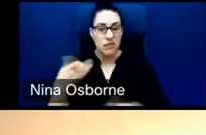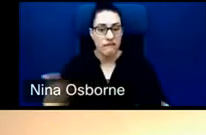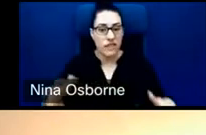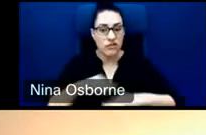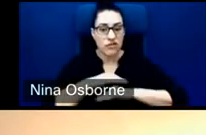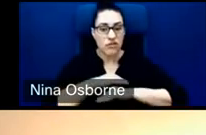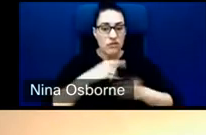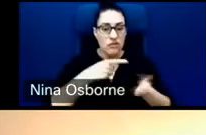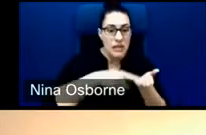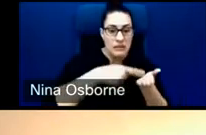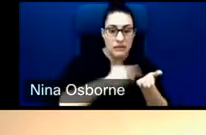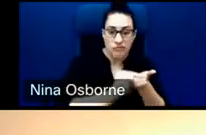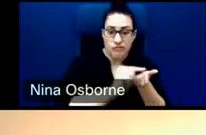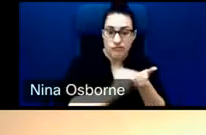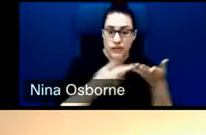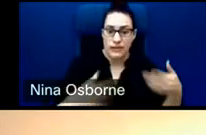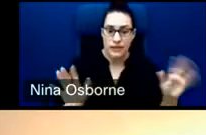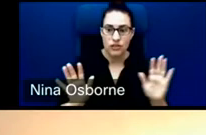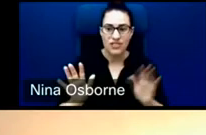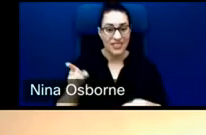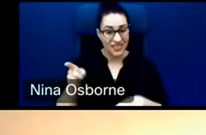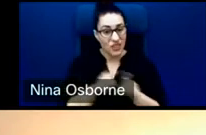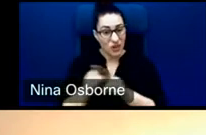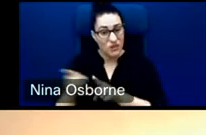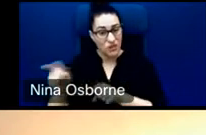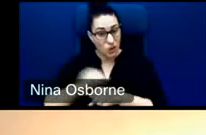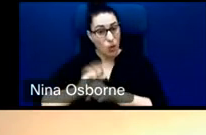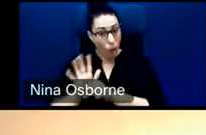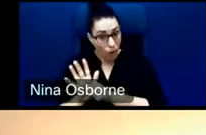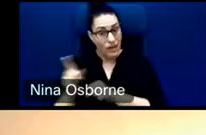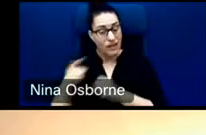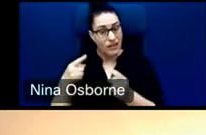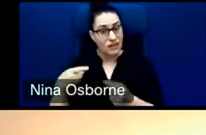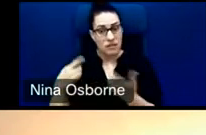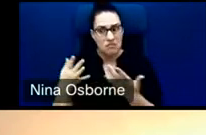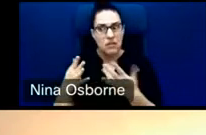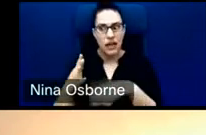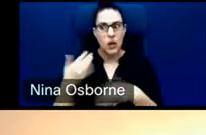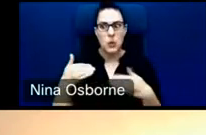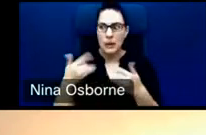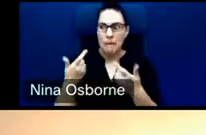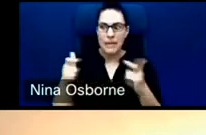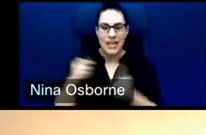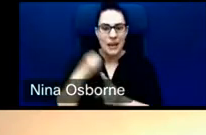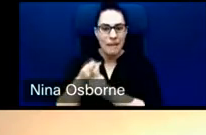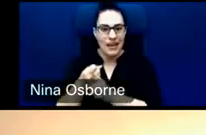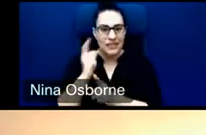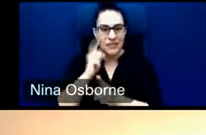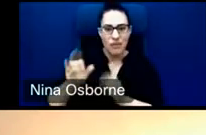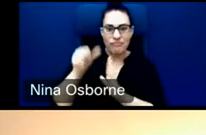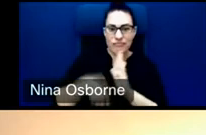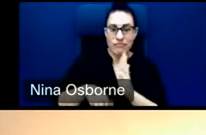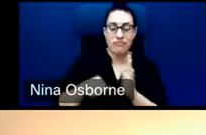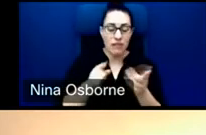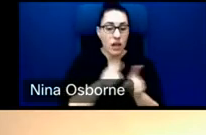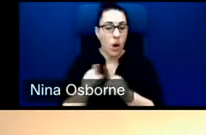middle of COVID a year into the pandemic, which has, as you can imagine, has had a very significant impact on their ability to do, especially outreach,